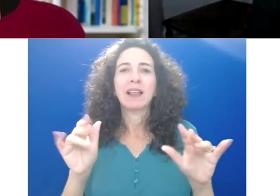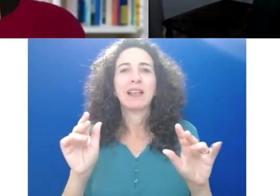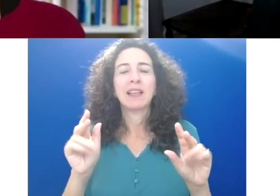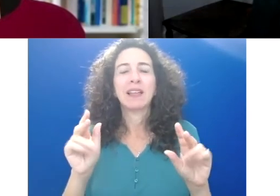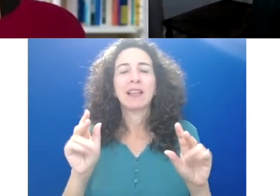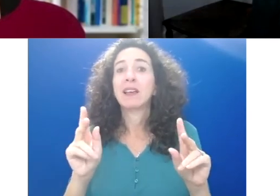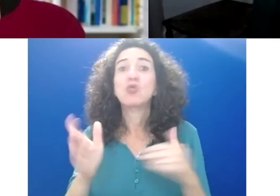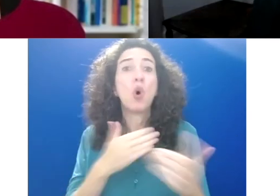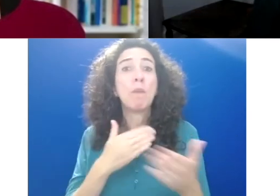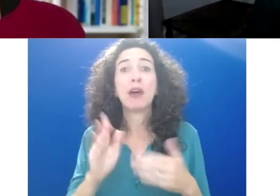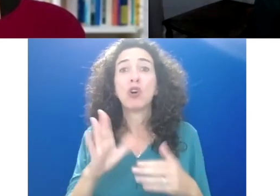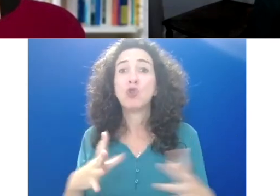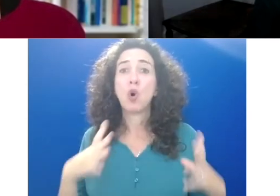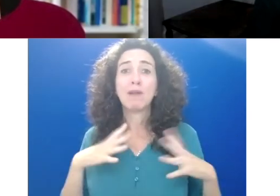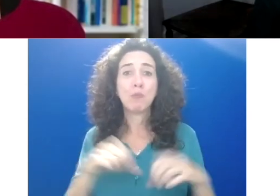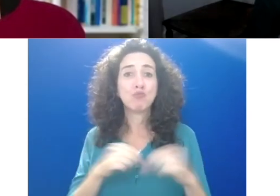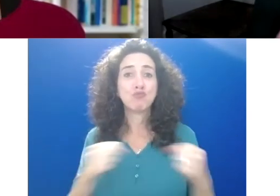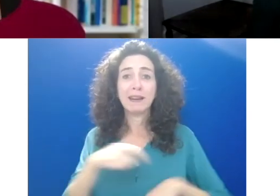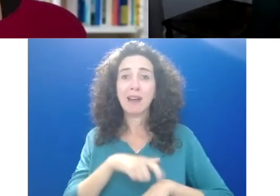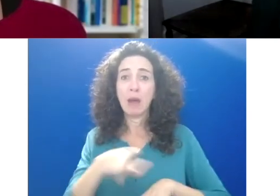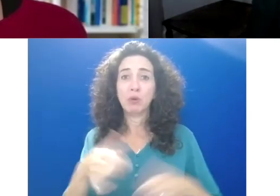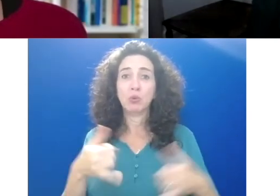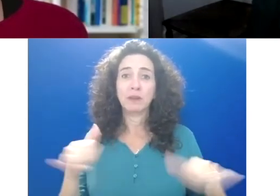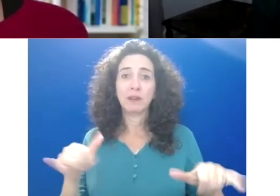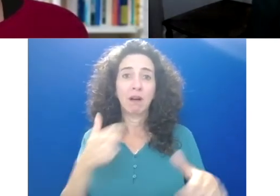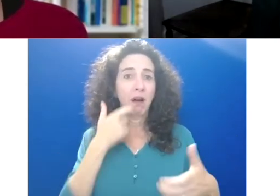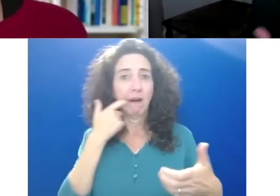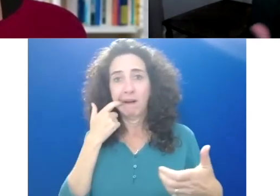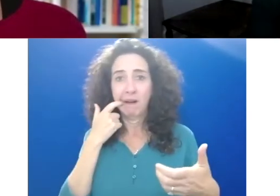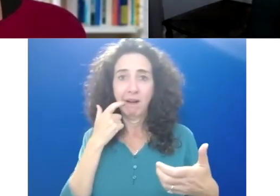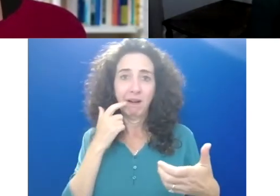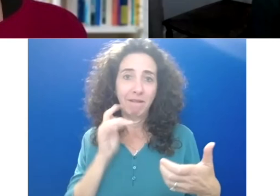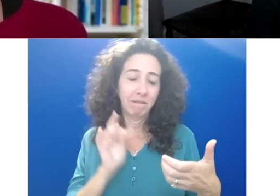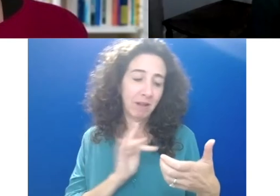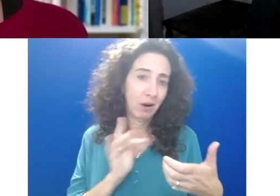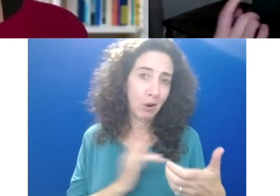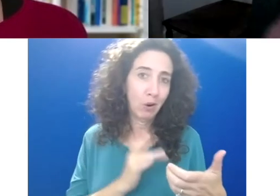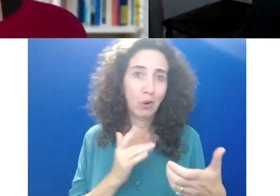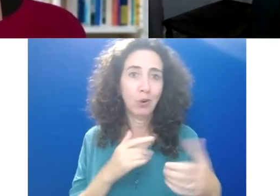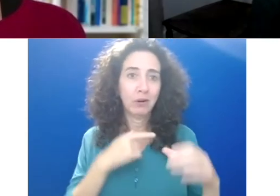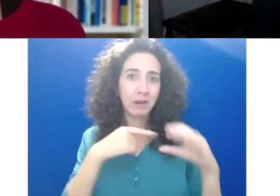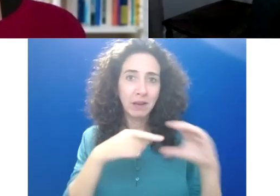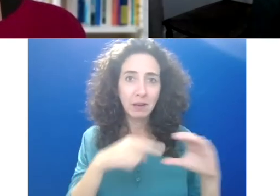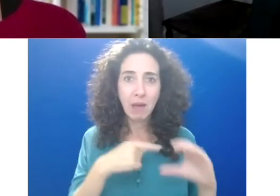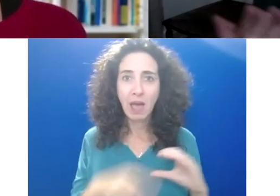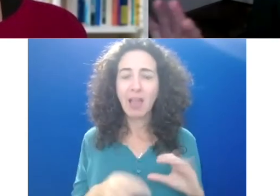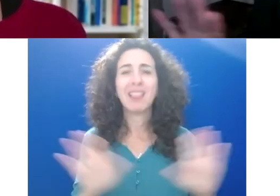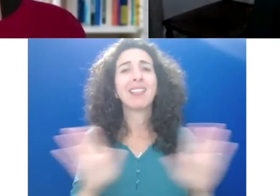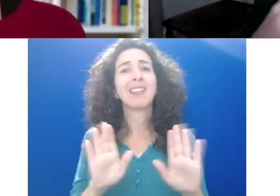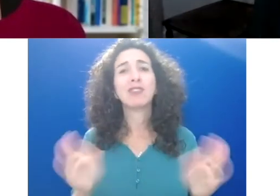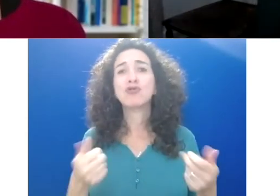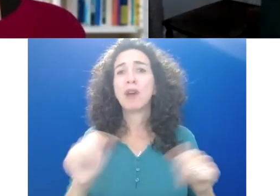motions, even though it is an opportunity for a break. So I really do encourage people to try to try to set some boundaries there, use an auto response, you know,